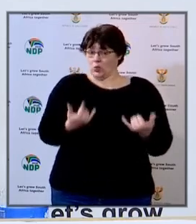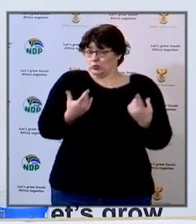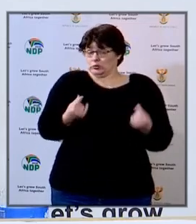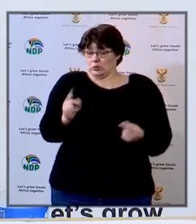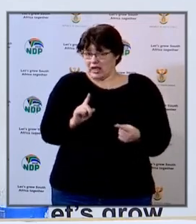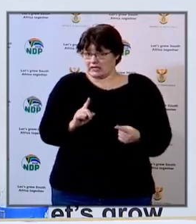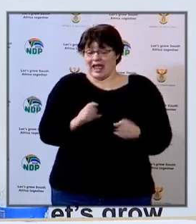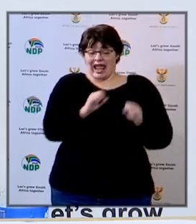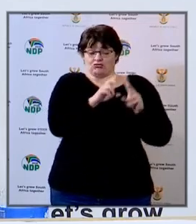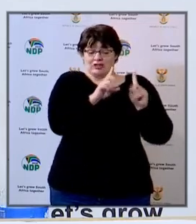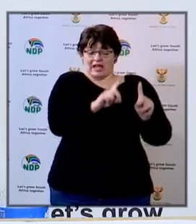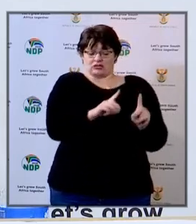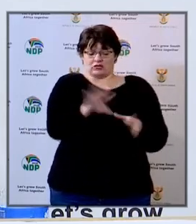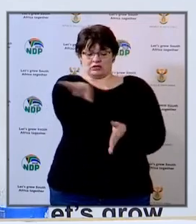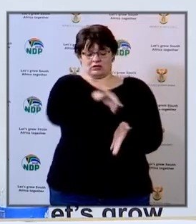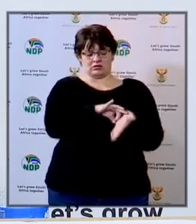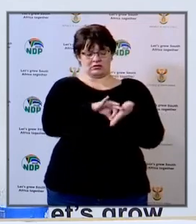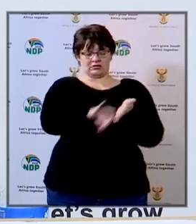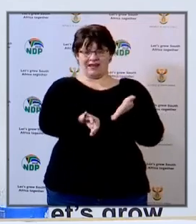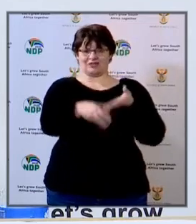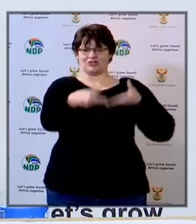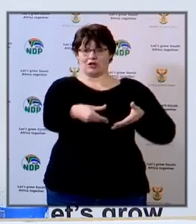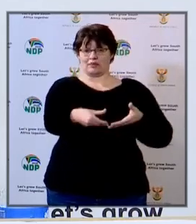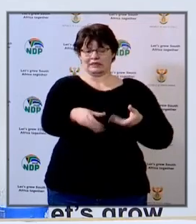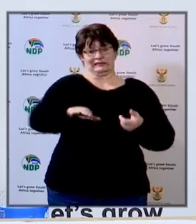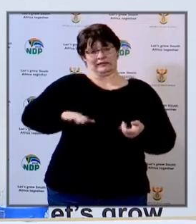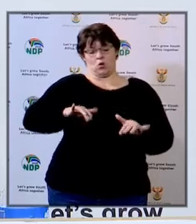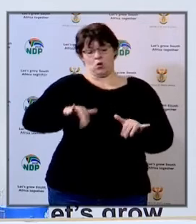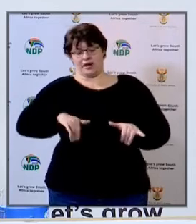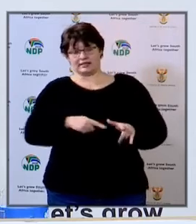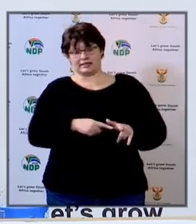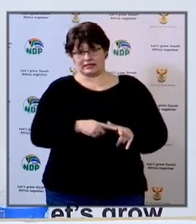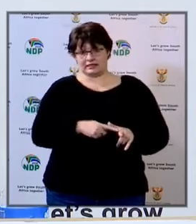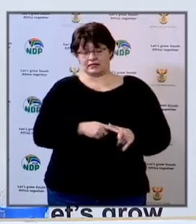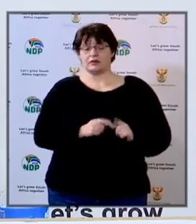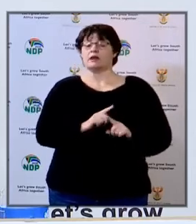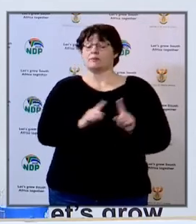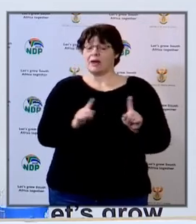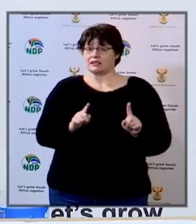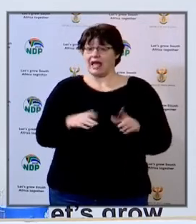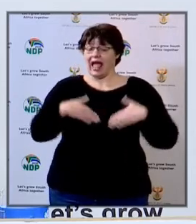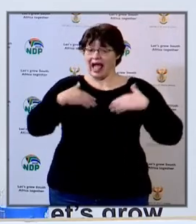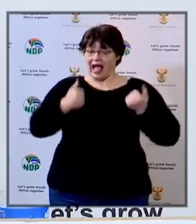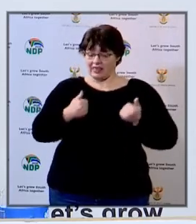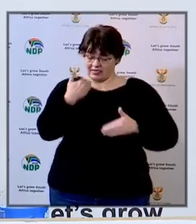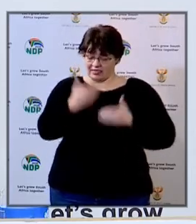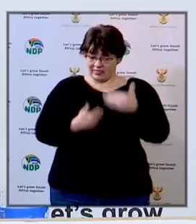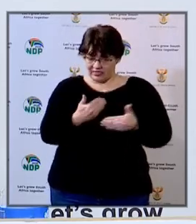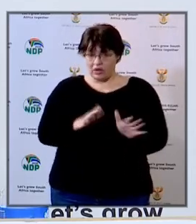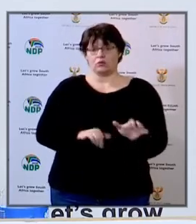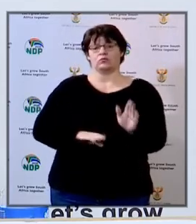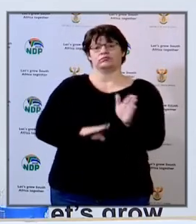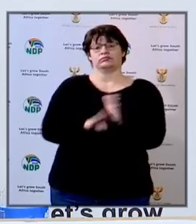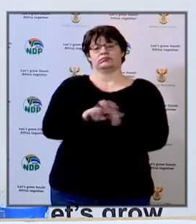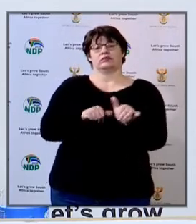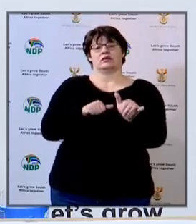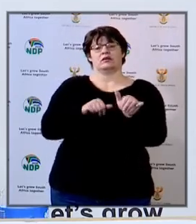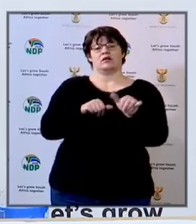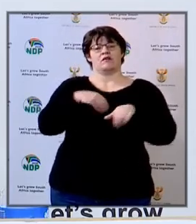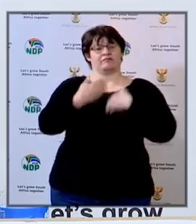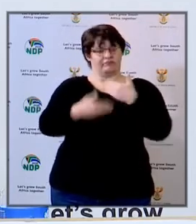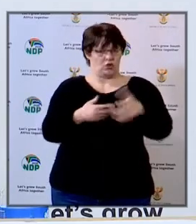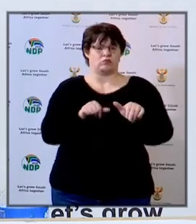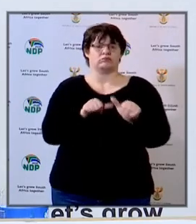agreement within education, the health procedures apply until such time we enhance them.